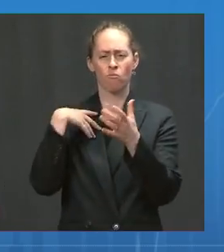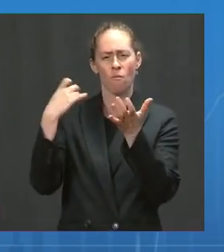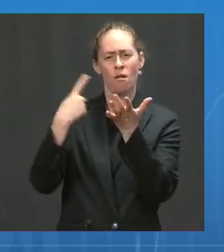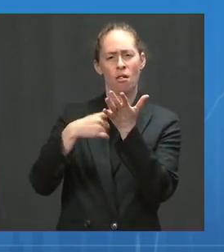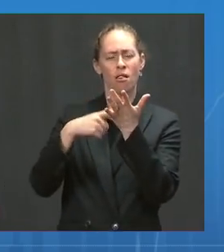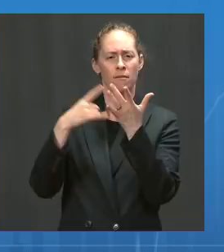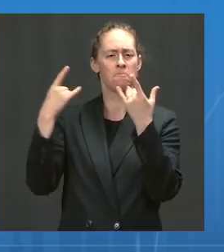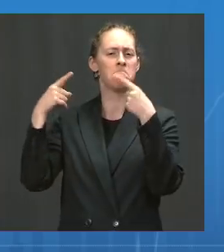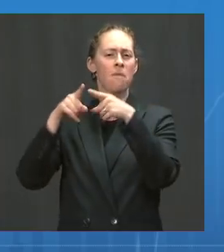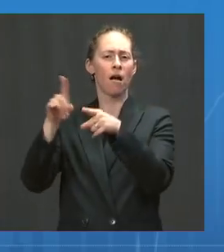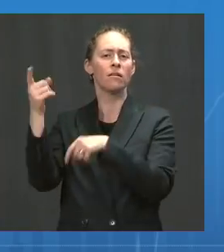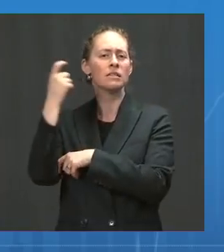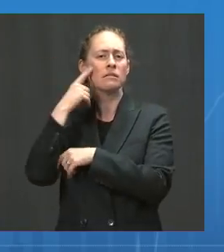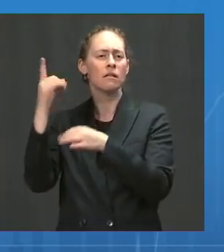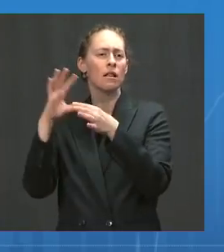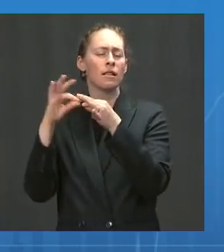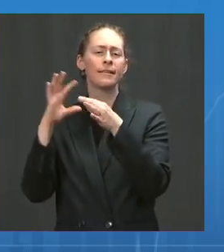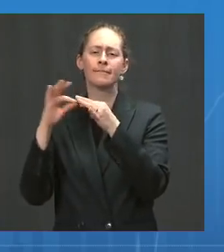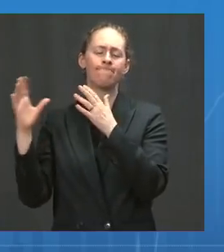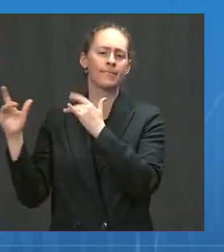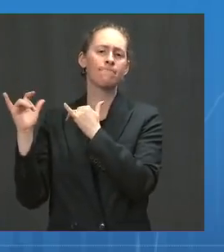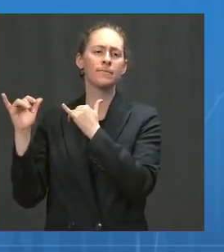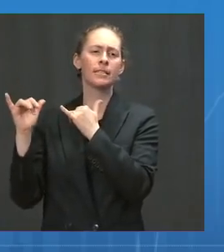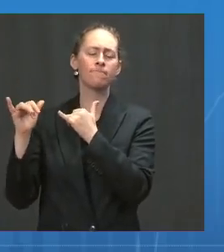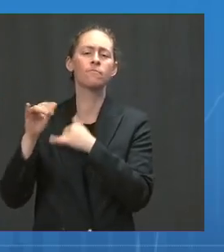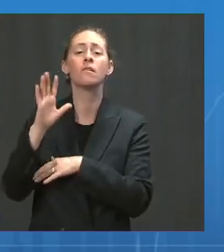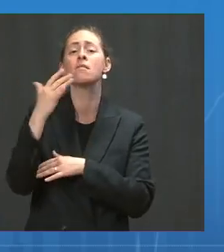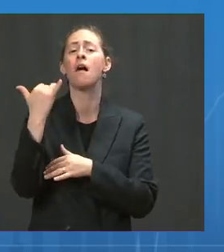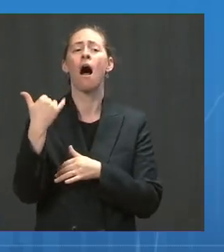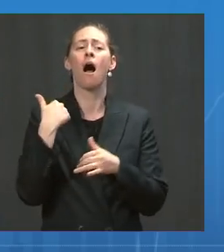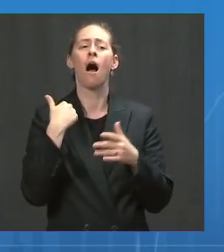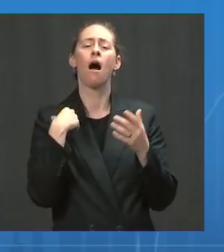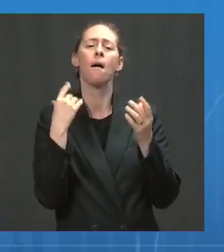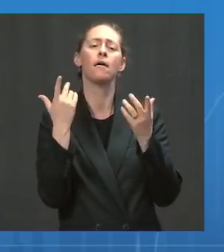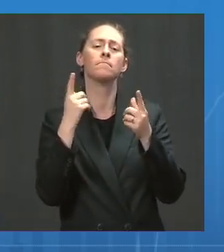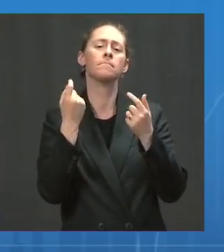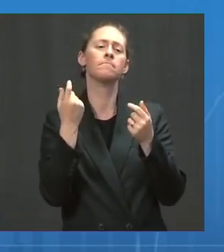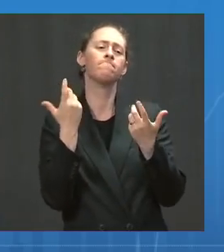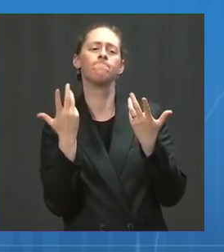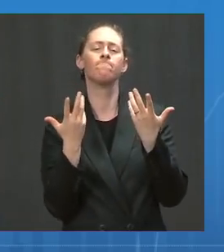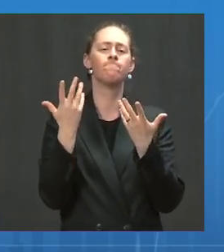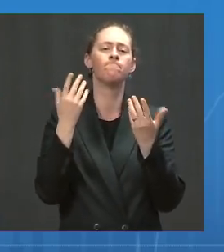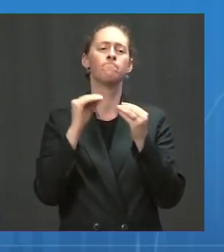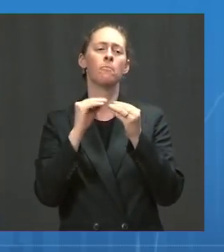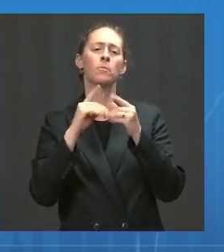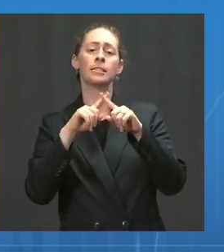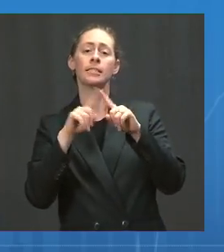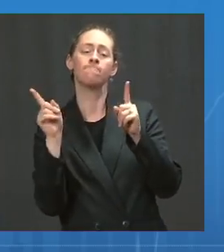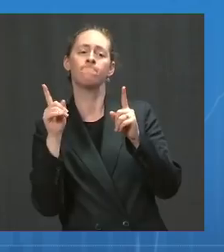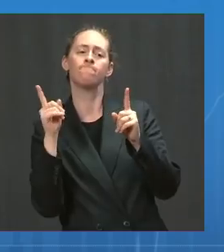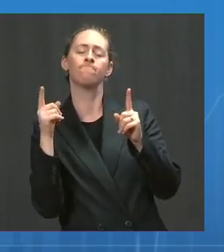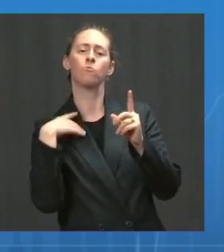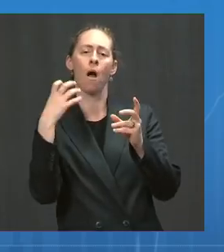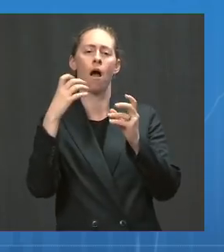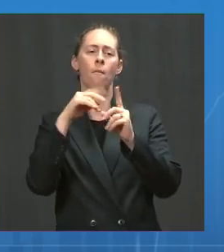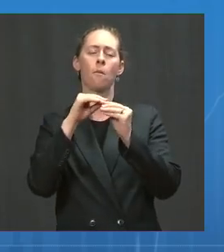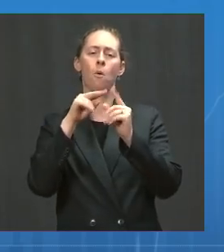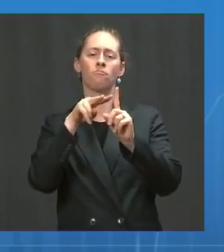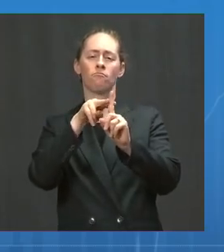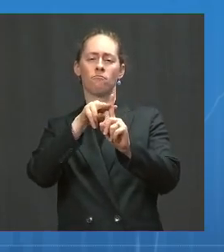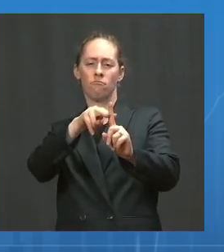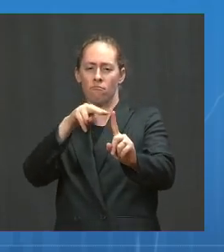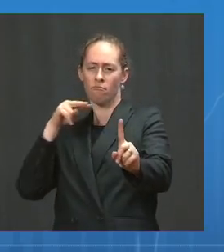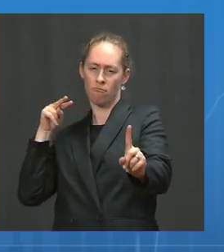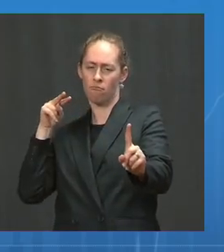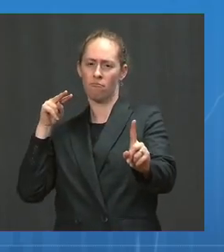had mentioned, but now maybe take a look at it from a global standpoint. If I could have the first slide. Clearly, the